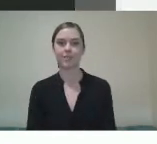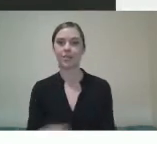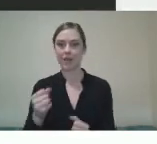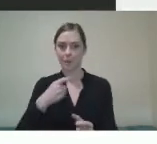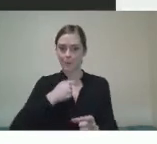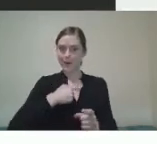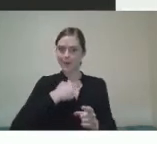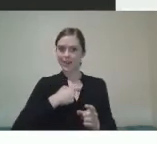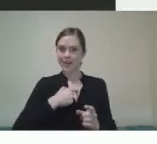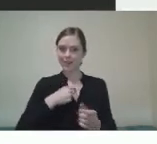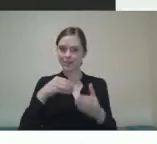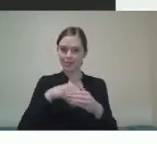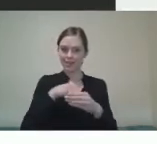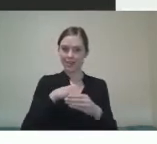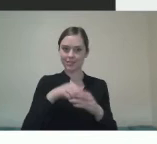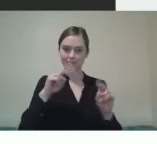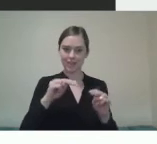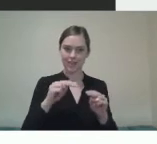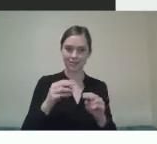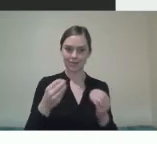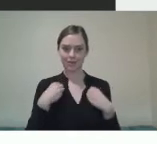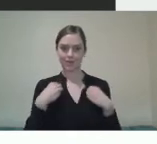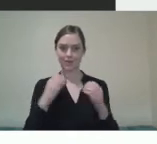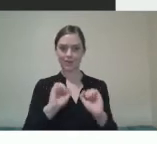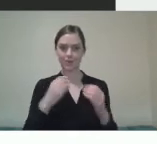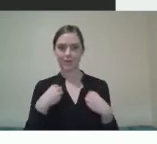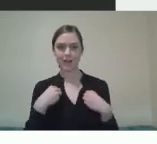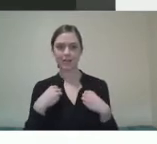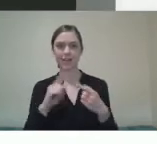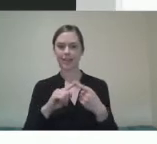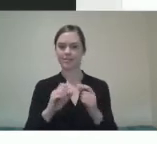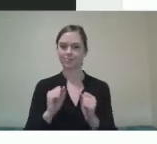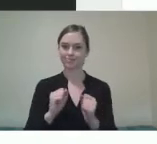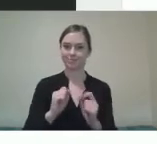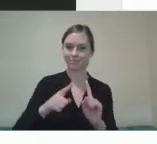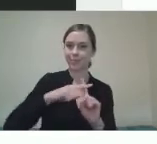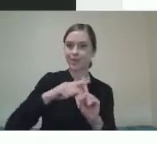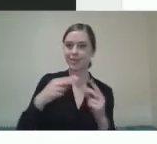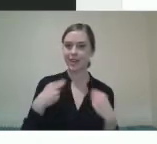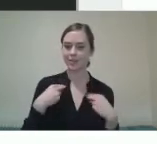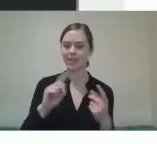supportive and encouraging language, and interactions for active learning.